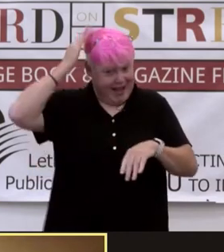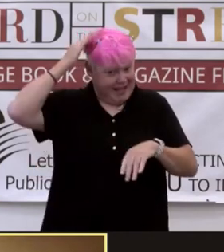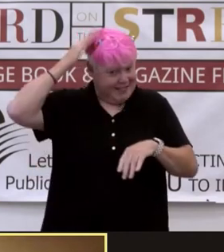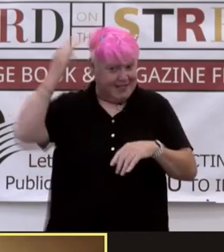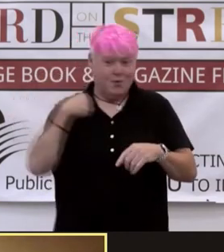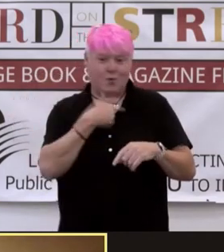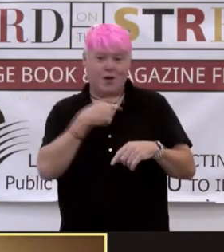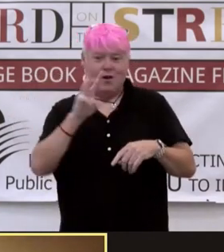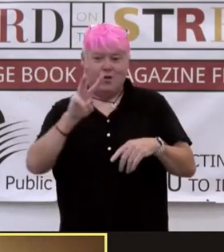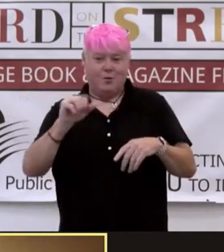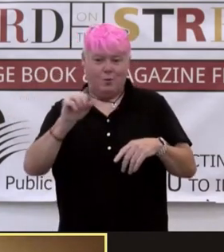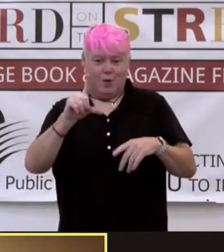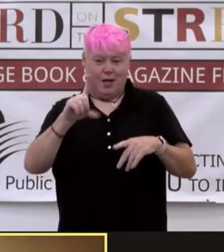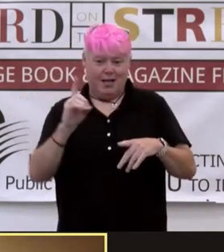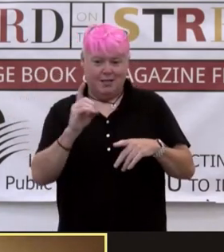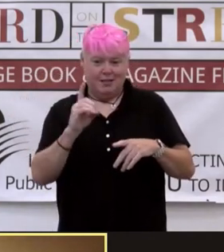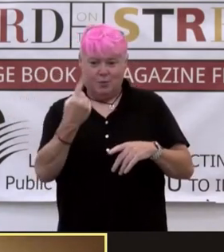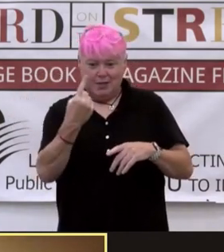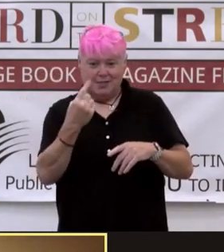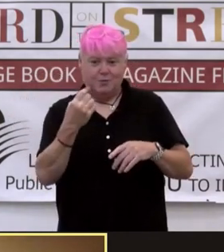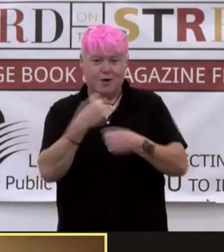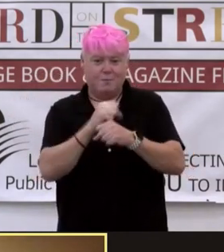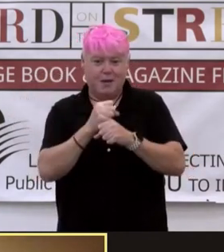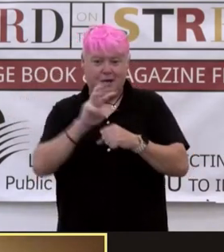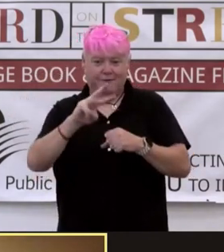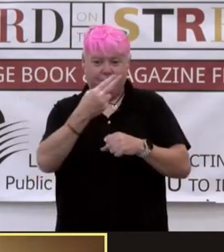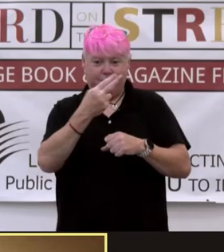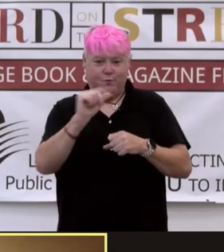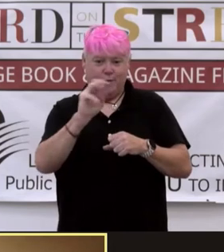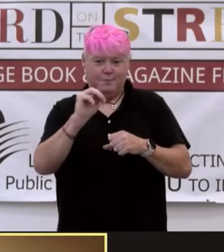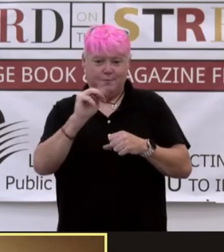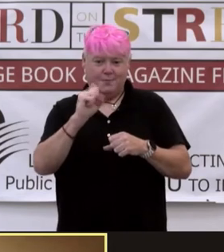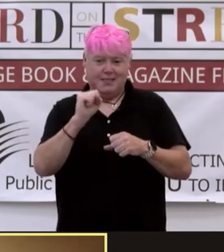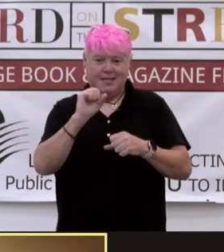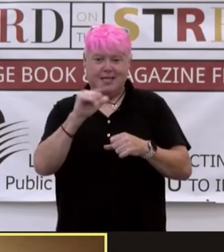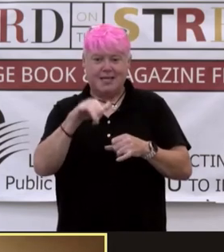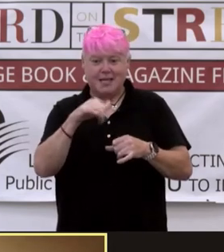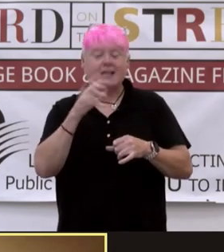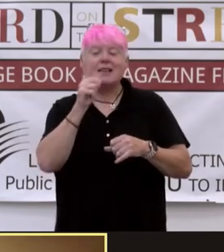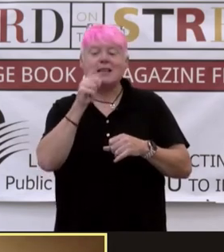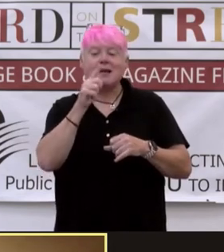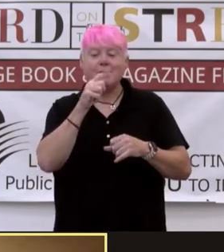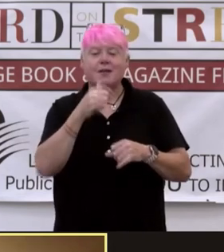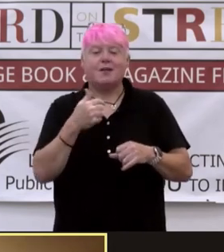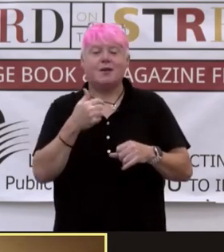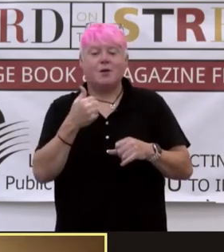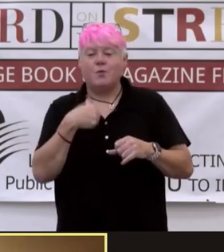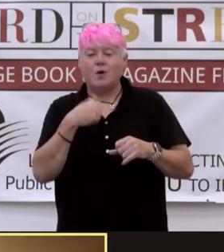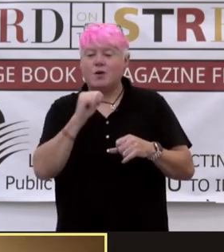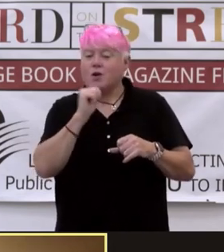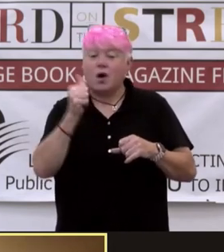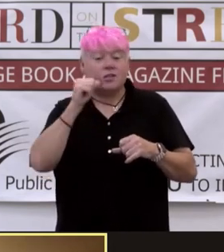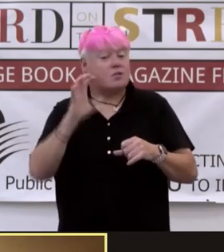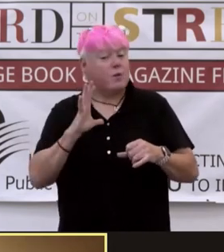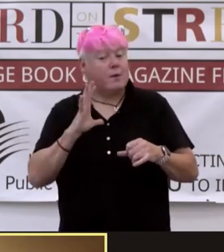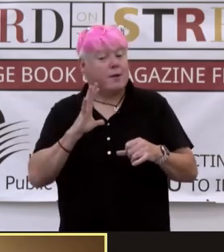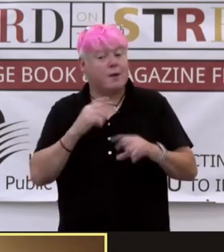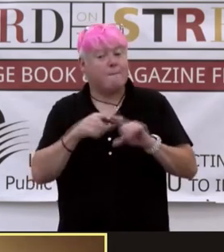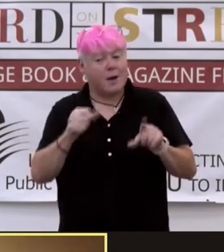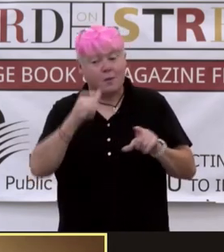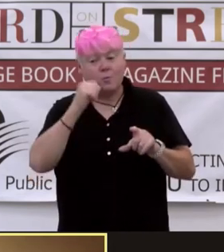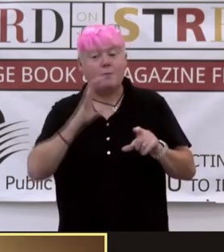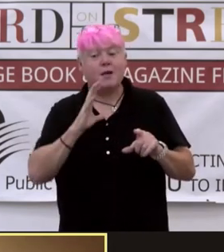wild ones. We are made of whimsy and lemon. We have the temerity to not just be women, but women of color.